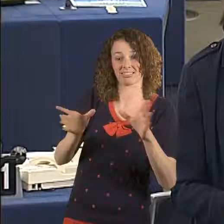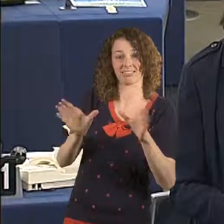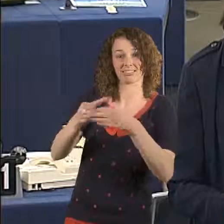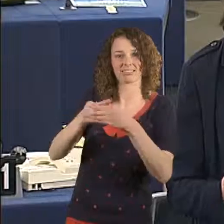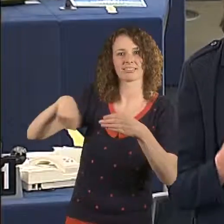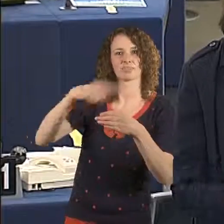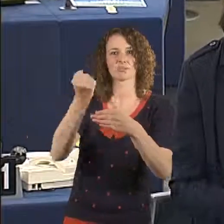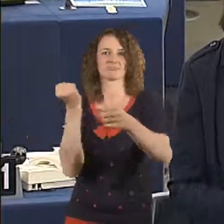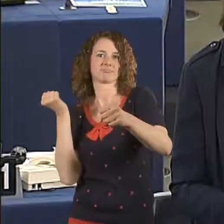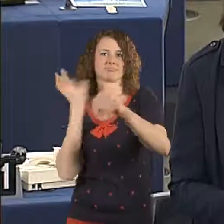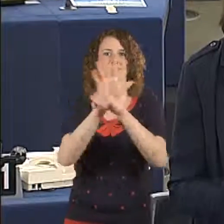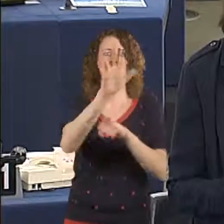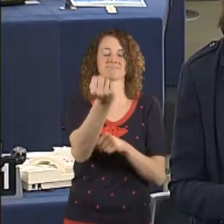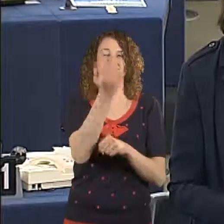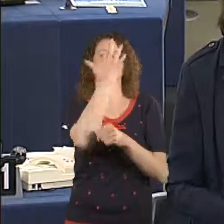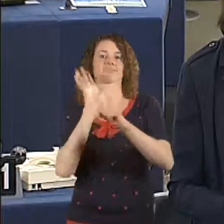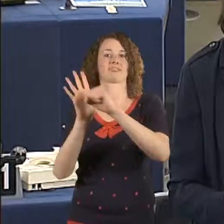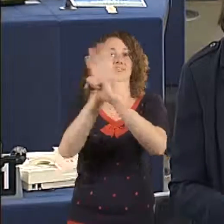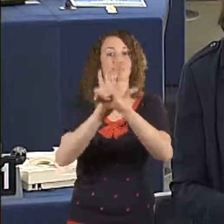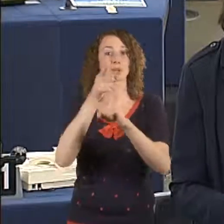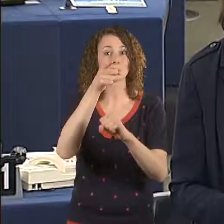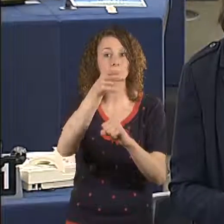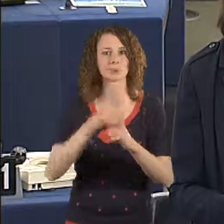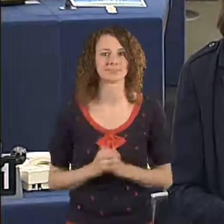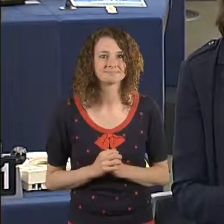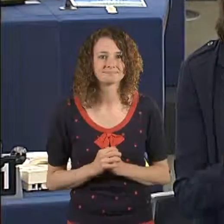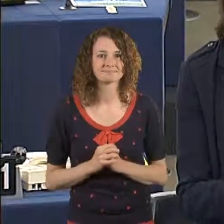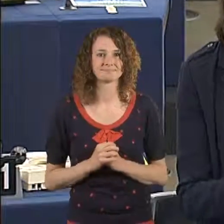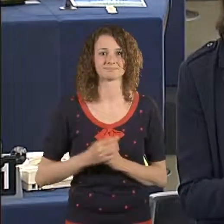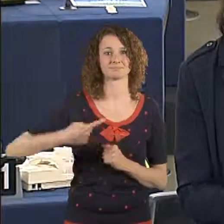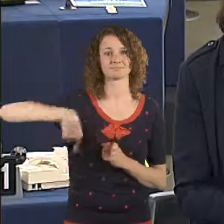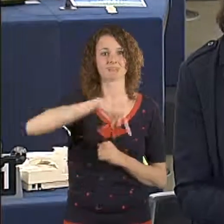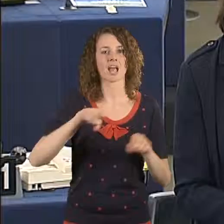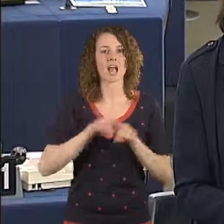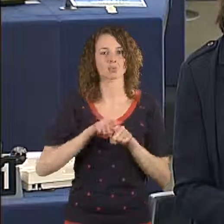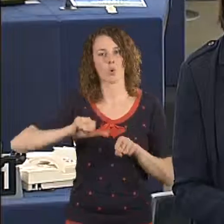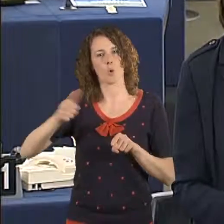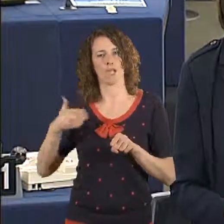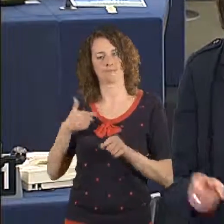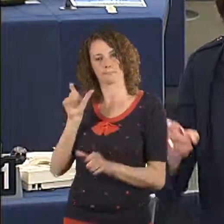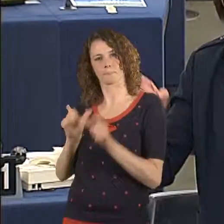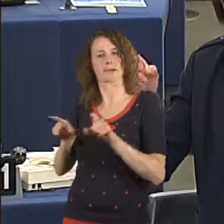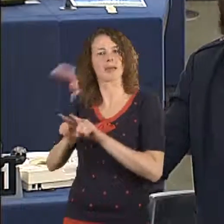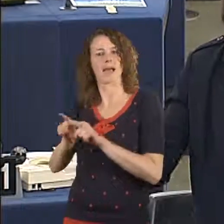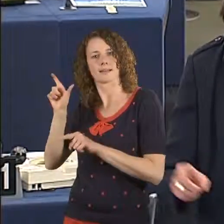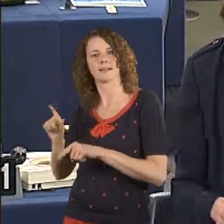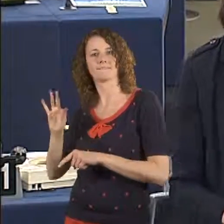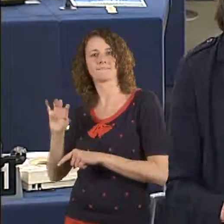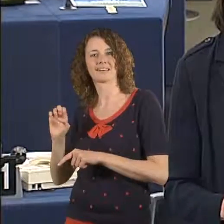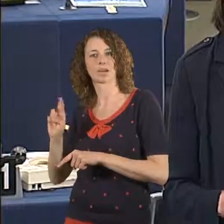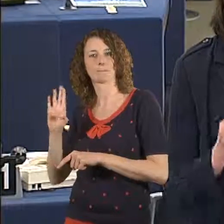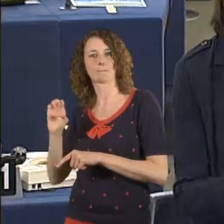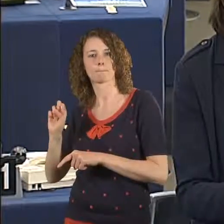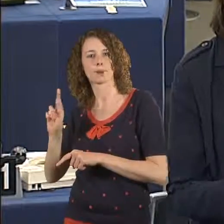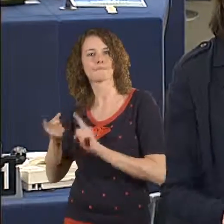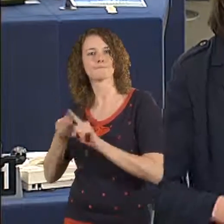find the courage to apologize for what their colleagues in Hungary are doing and saying about